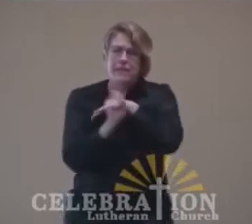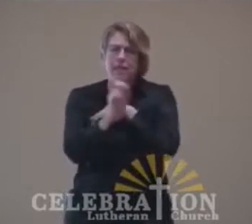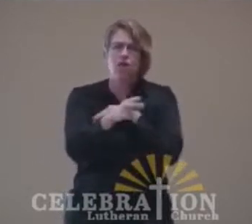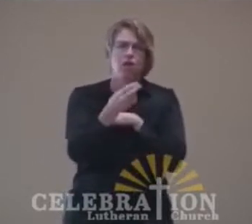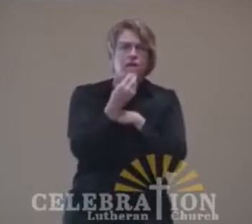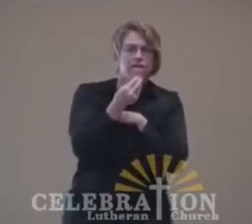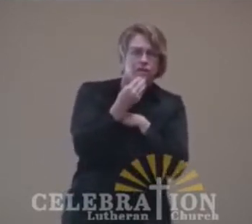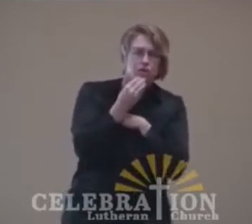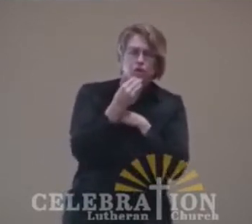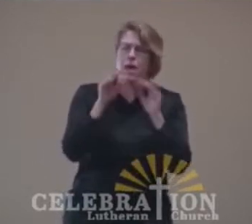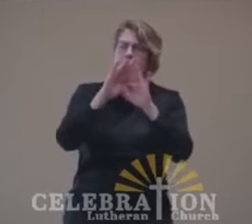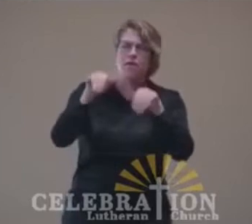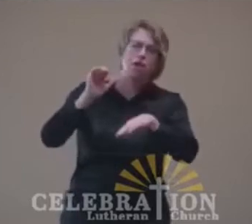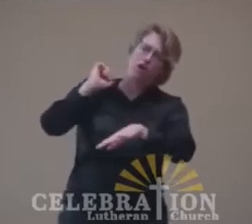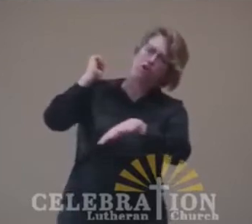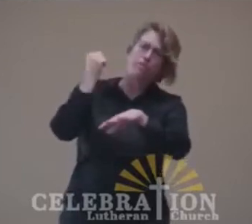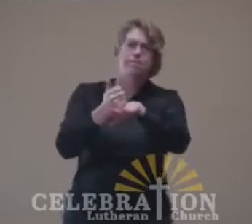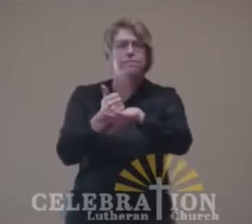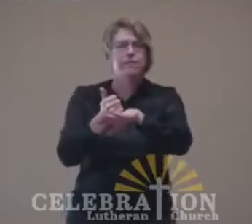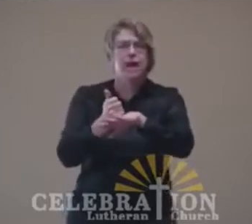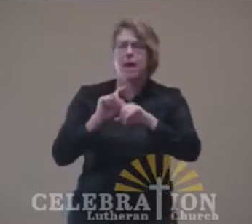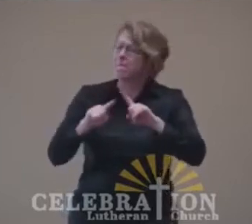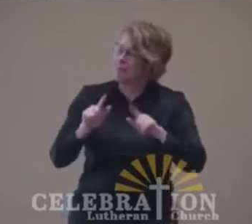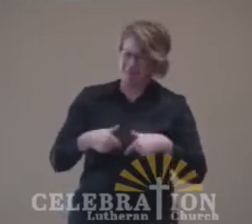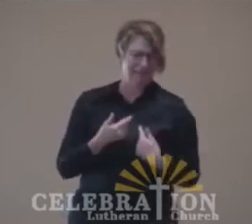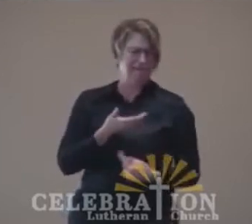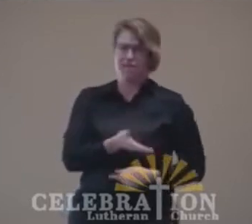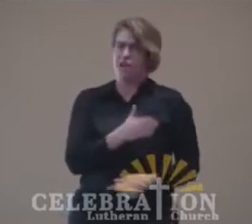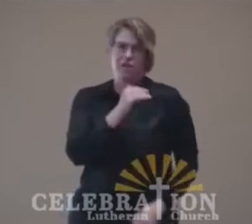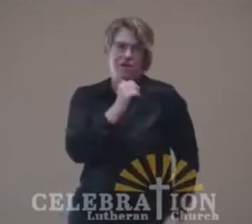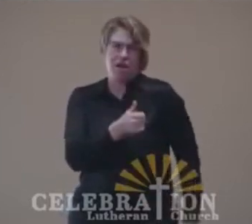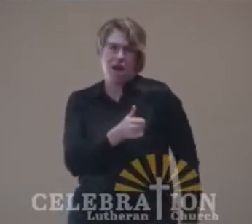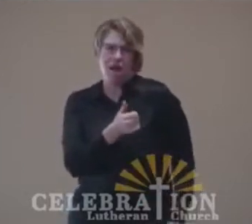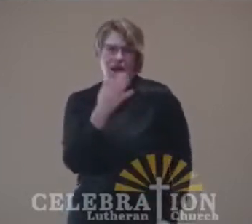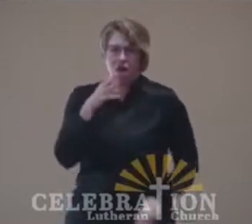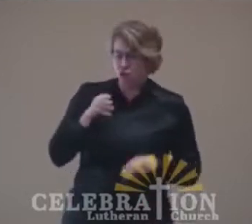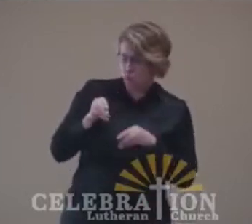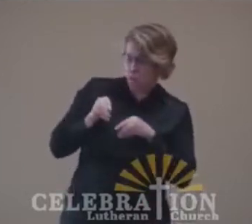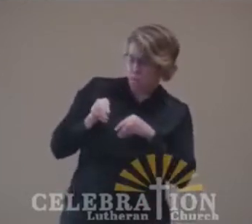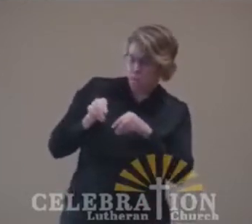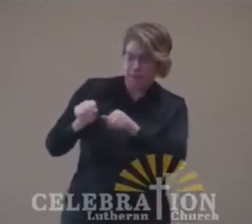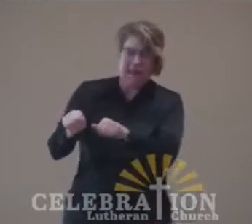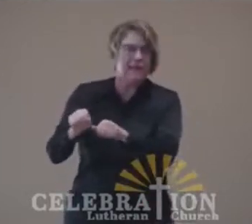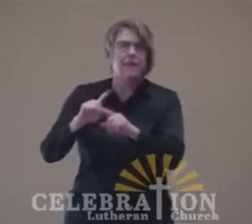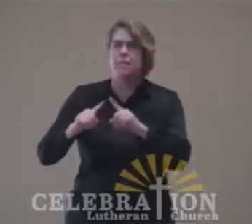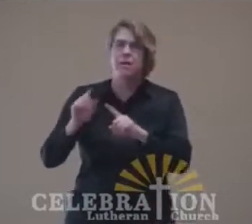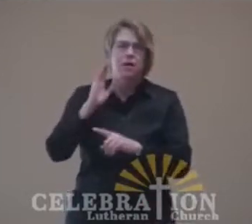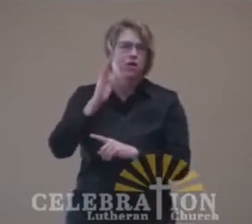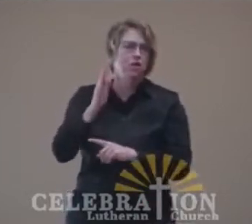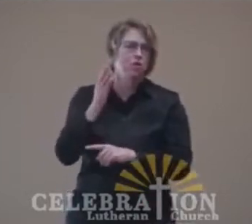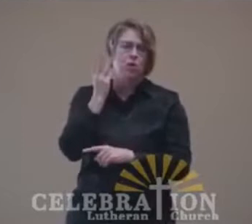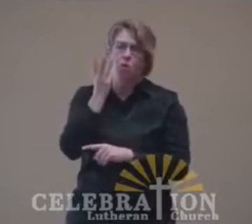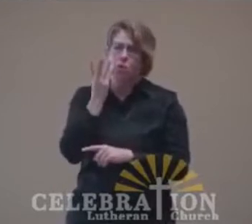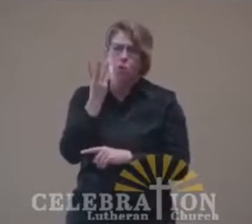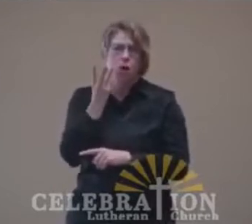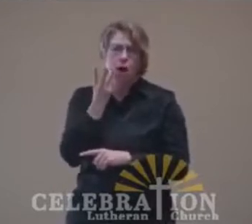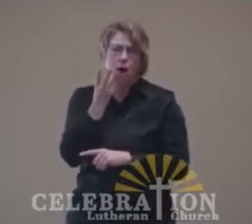have built houses hewed of stone, but you shall not live in them. You have planted pleasant vineyards, but you shall not drink their wine.